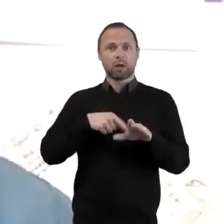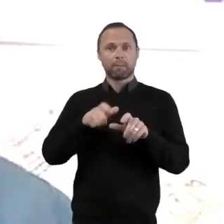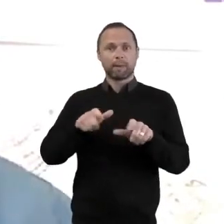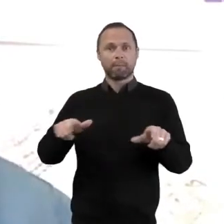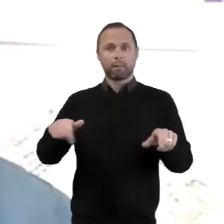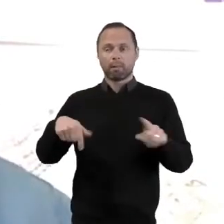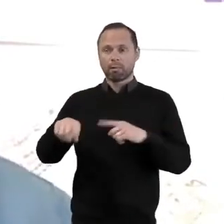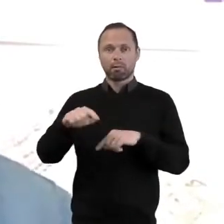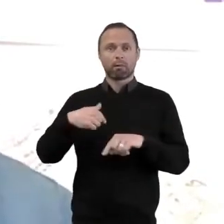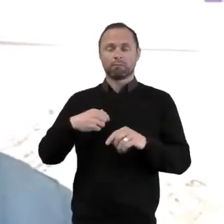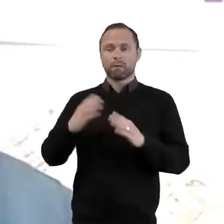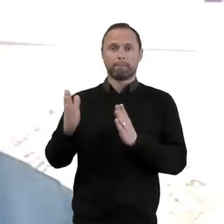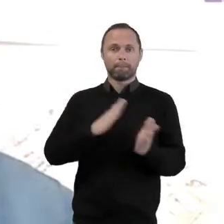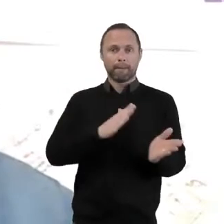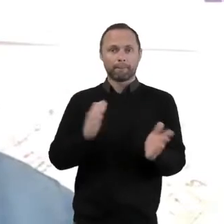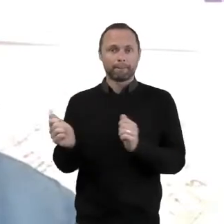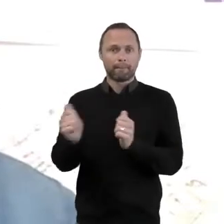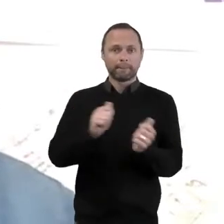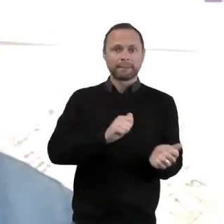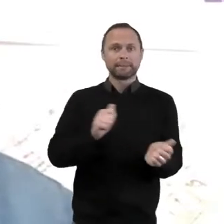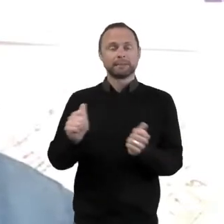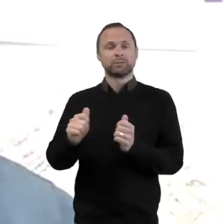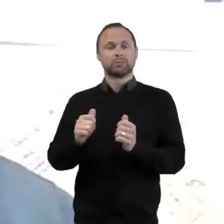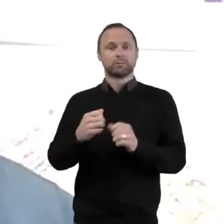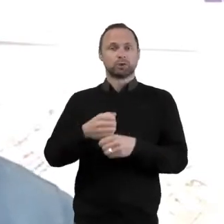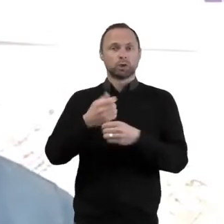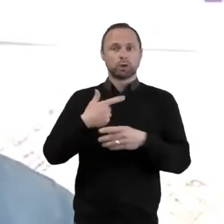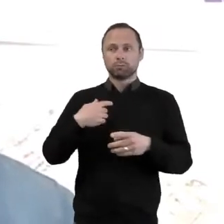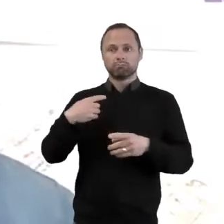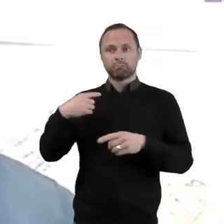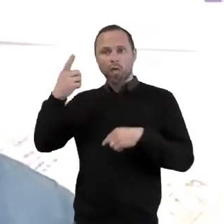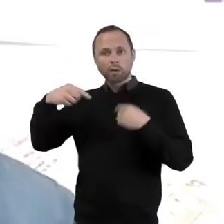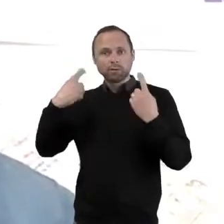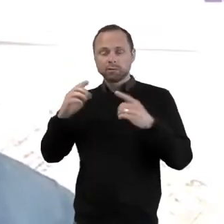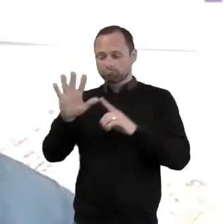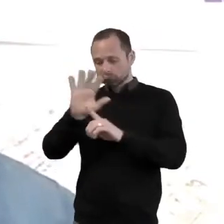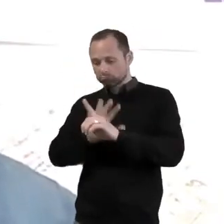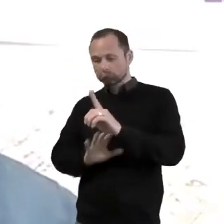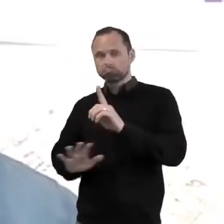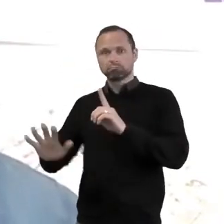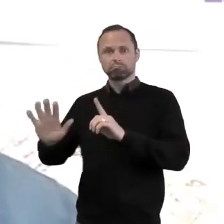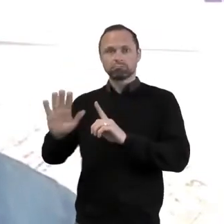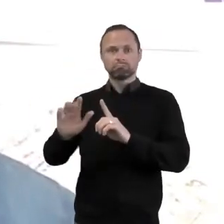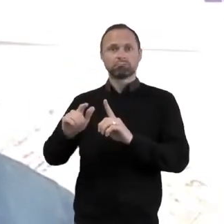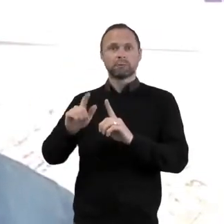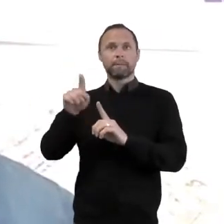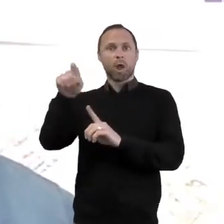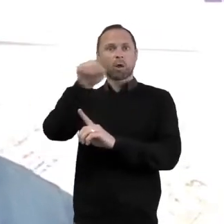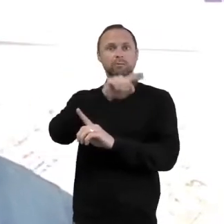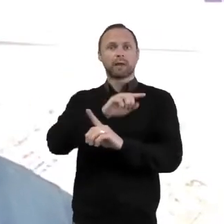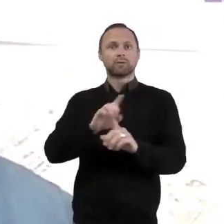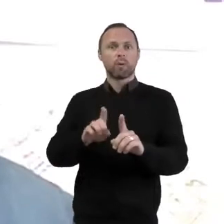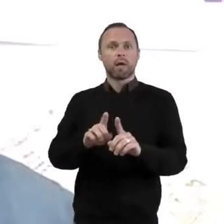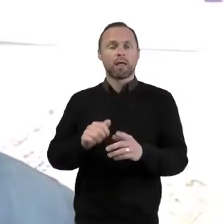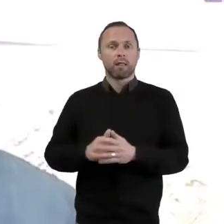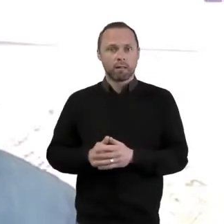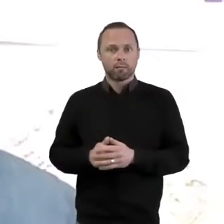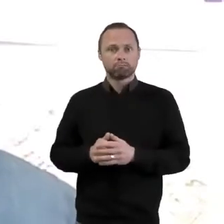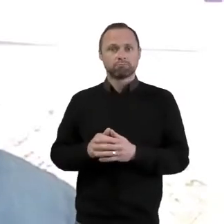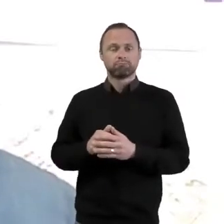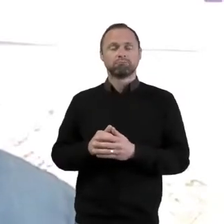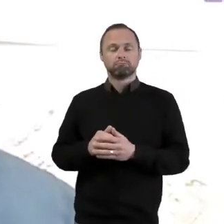churches, Baptist churches across London and beyond to help further our ministries and our outreach.